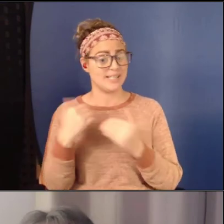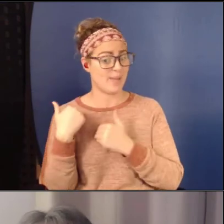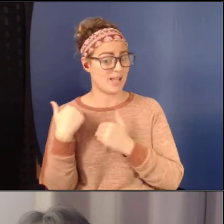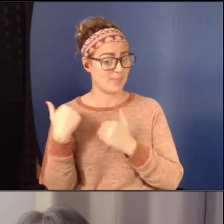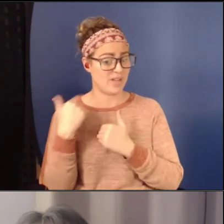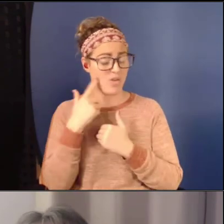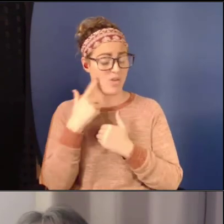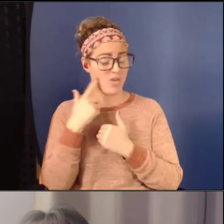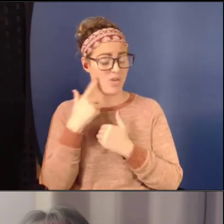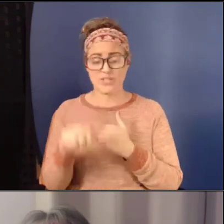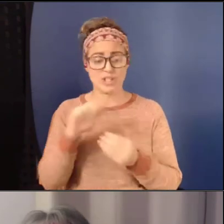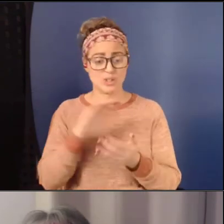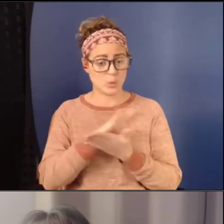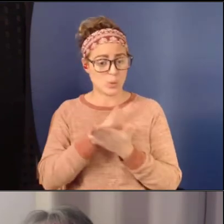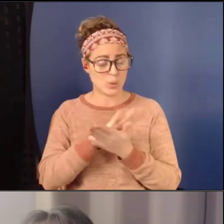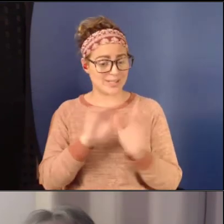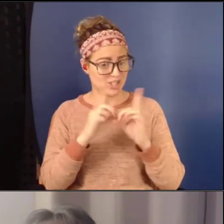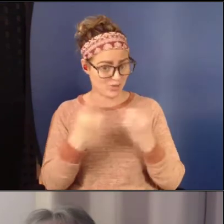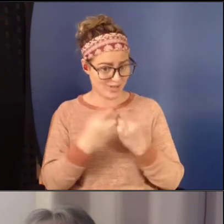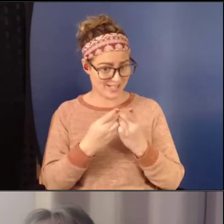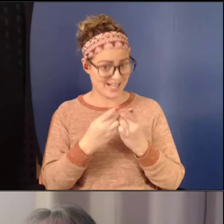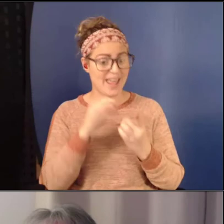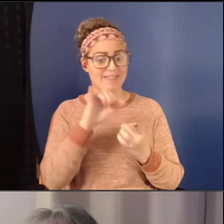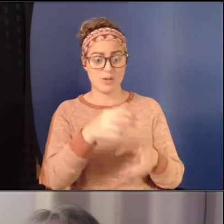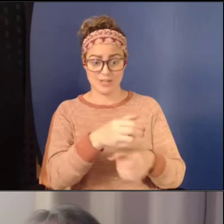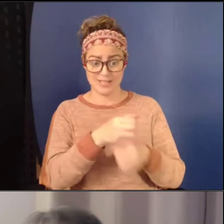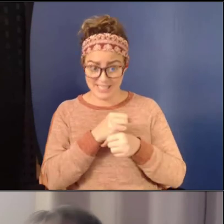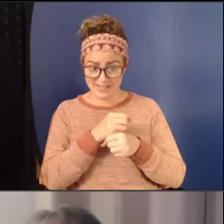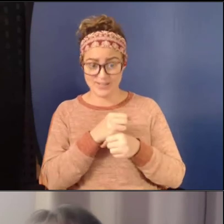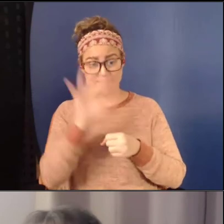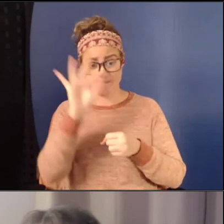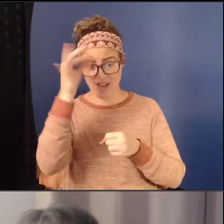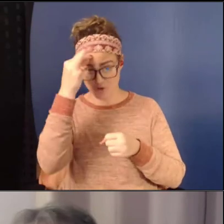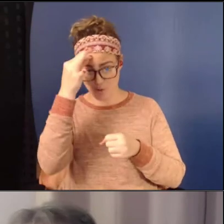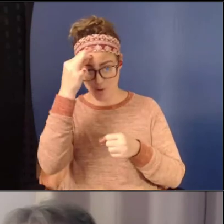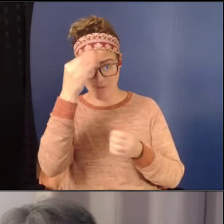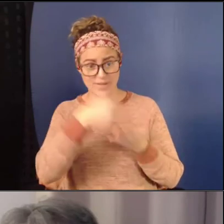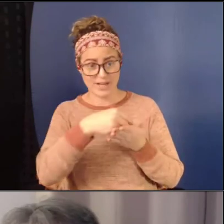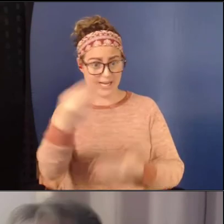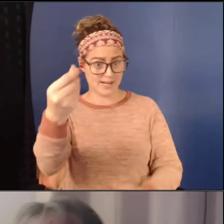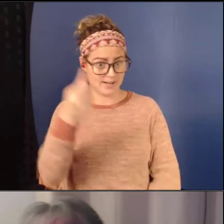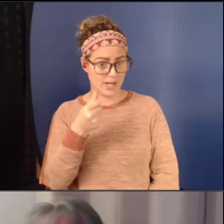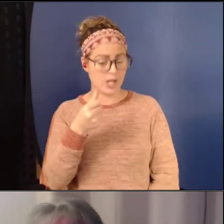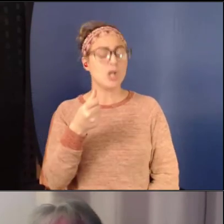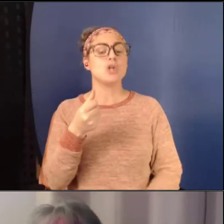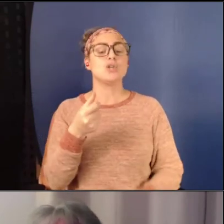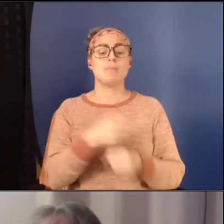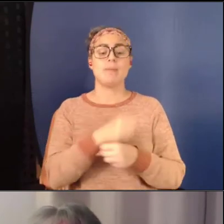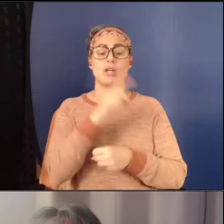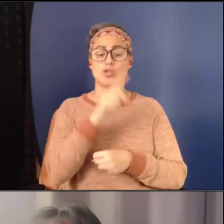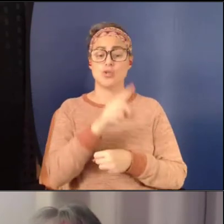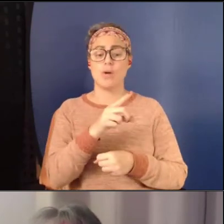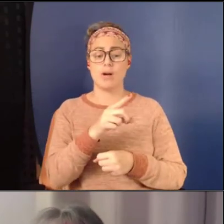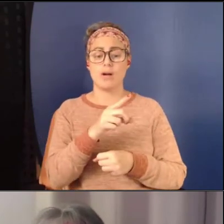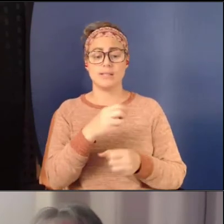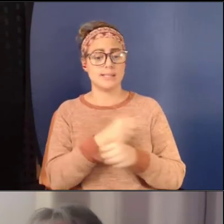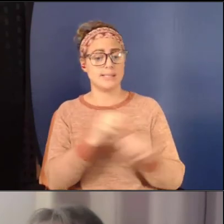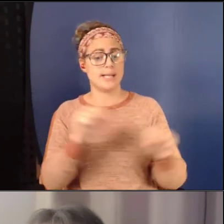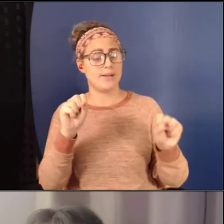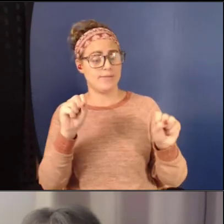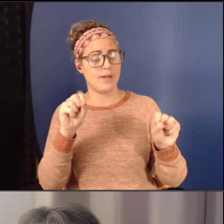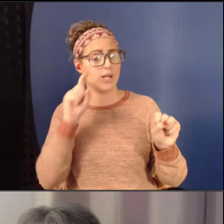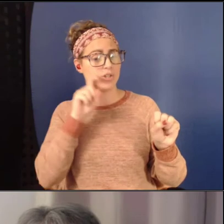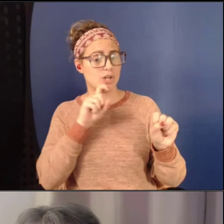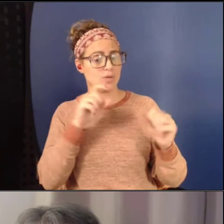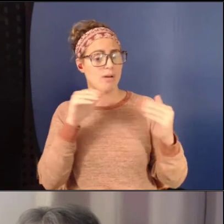federal funding, um, to ensure a safe gender equitable learning environment. And so, um, I think that is the